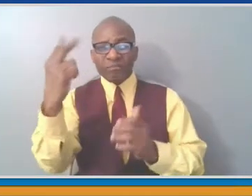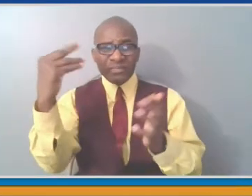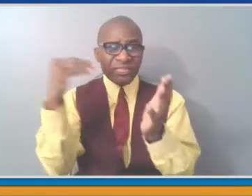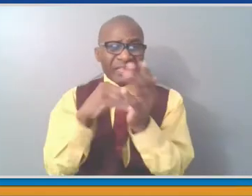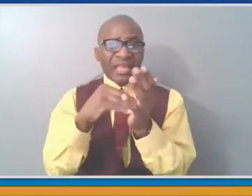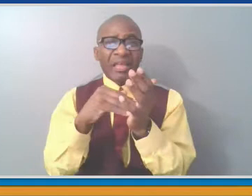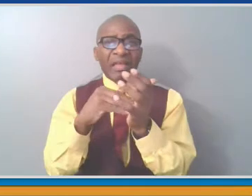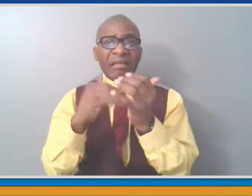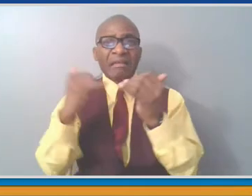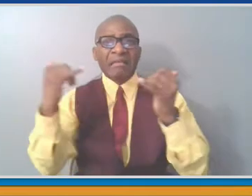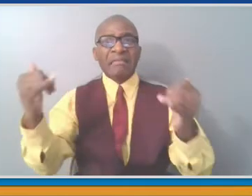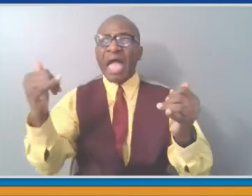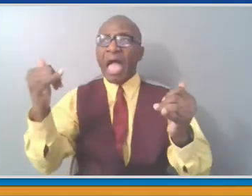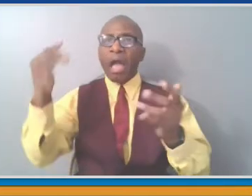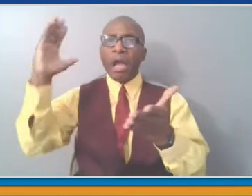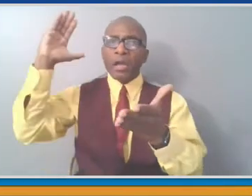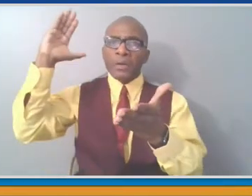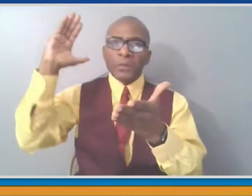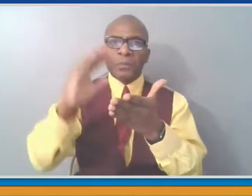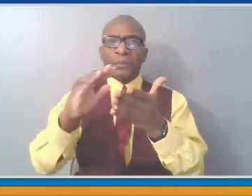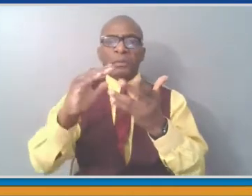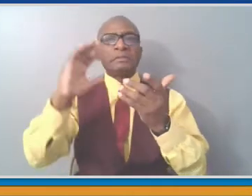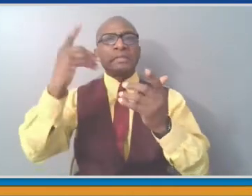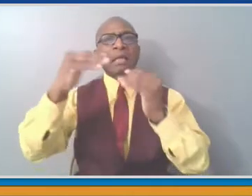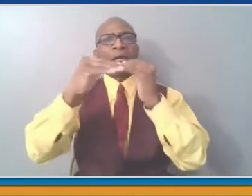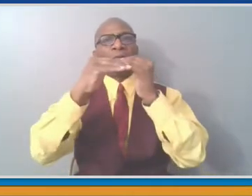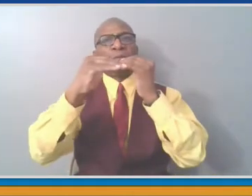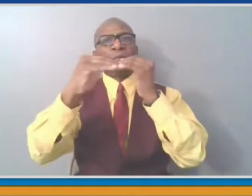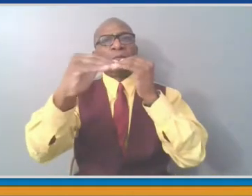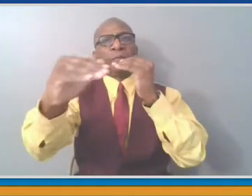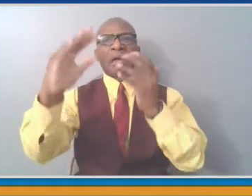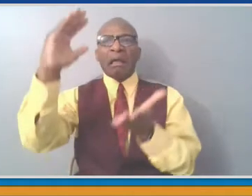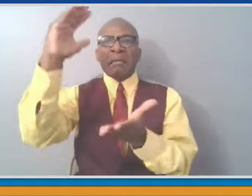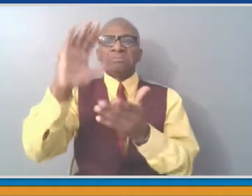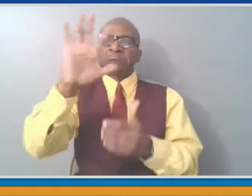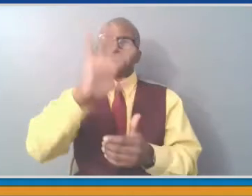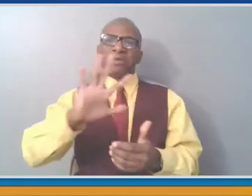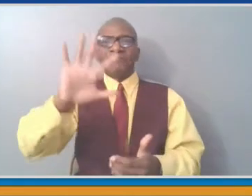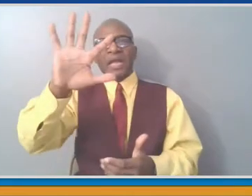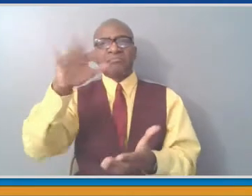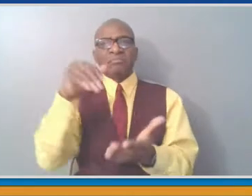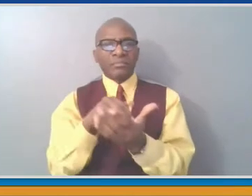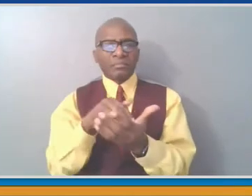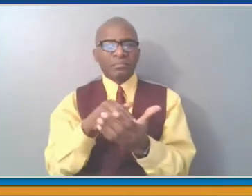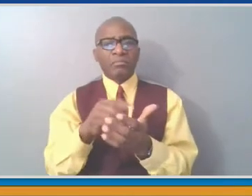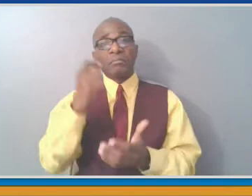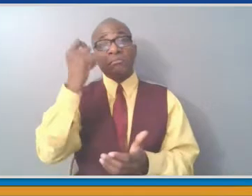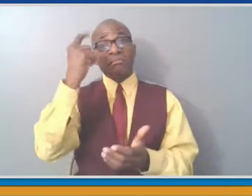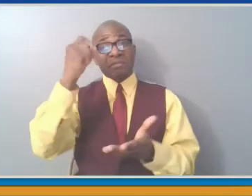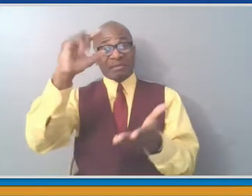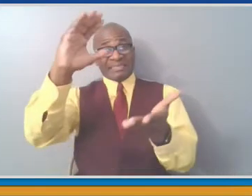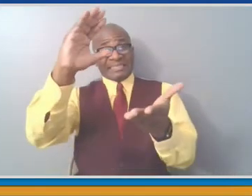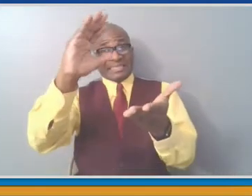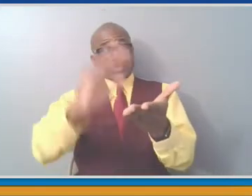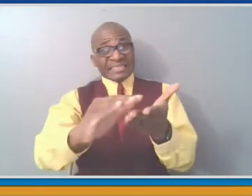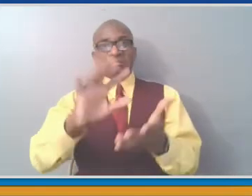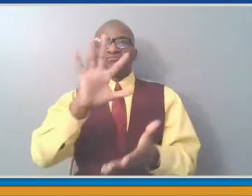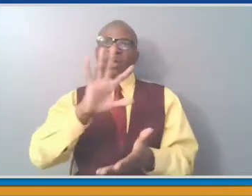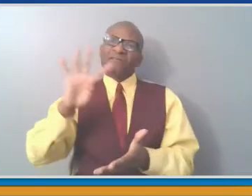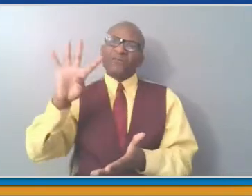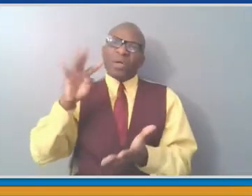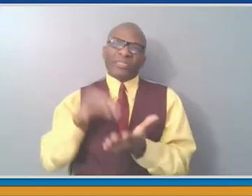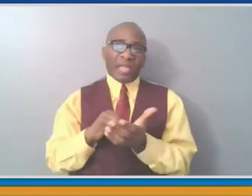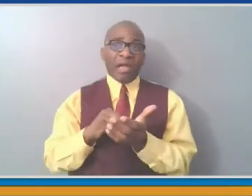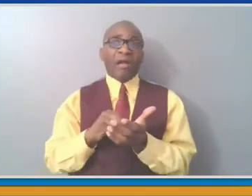we were at 5,128 active cases, and two weeks ago, were at 5,868 active cases. So we're now